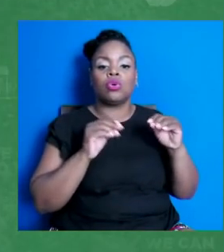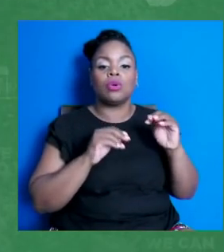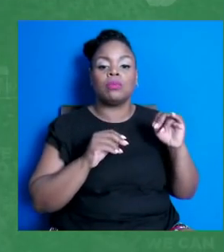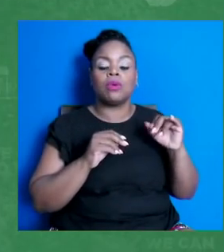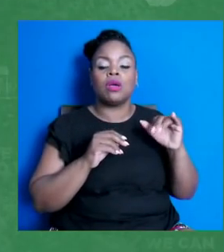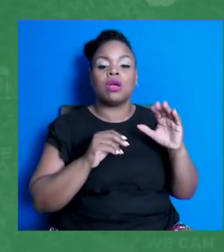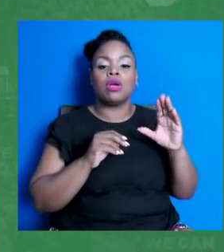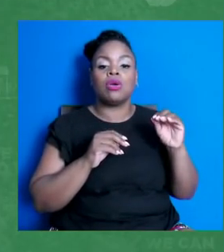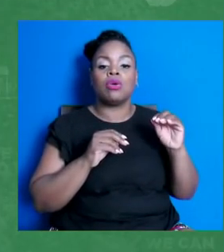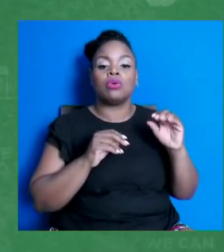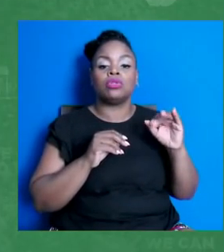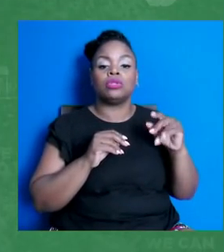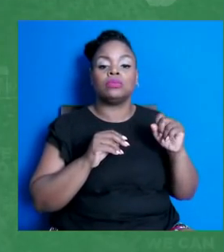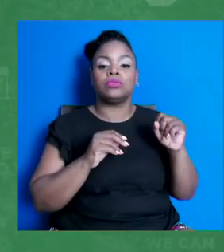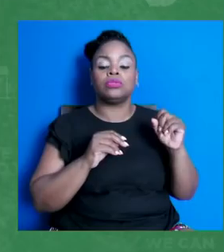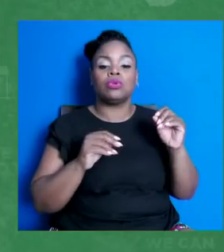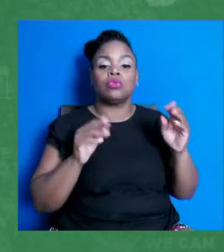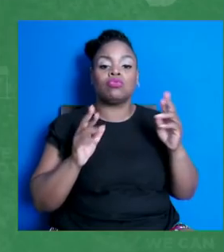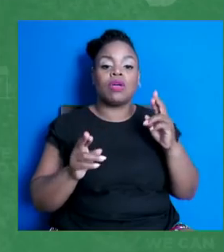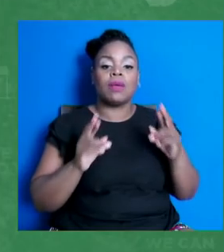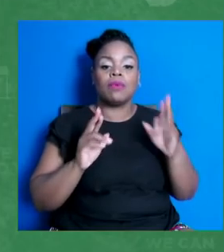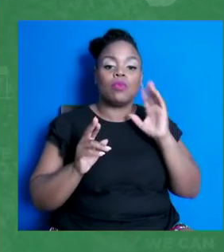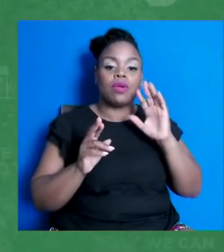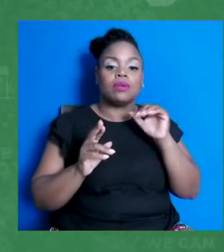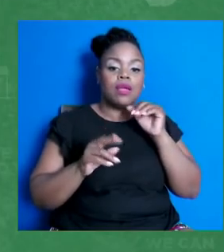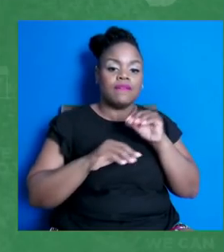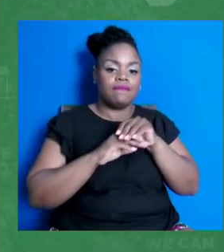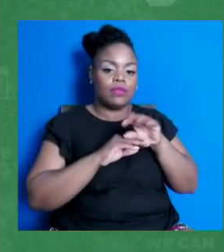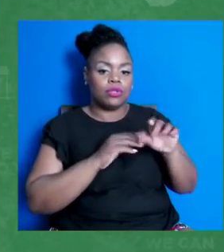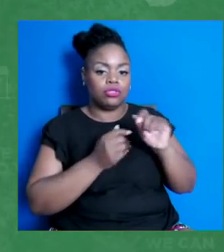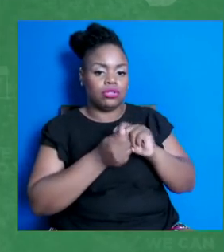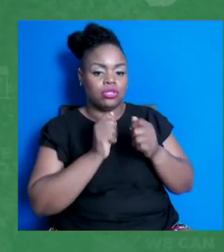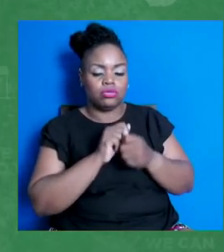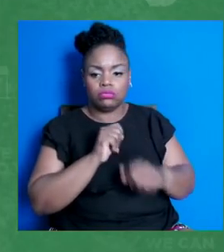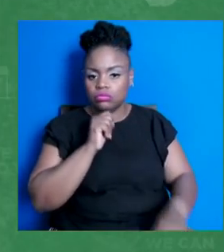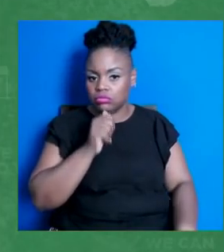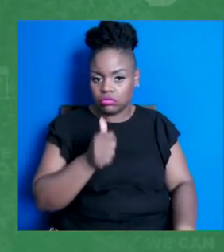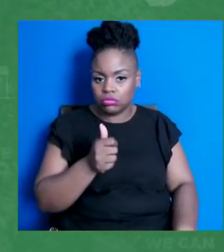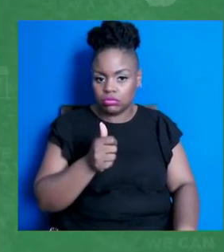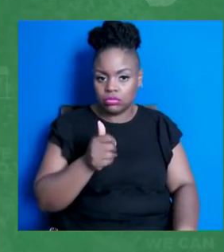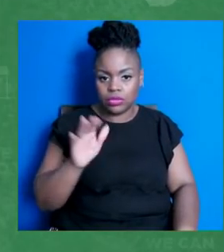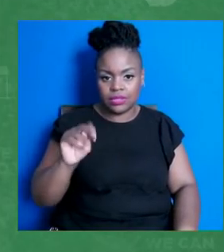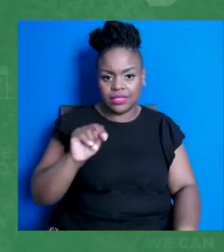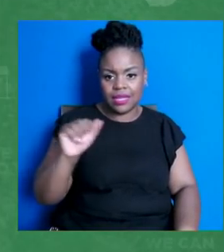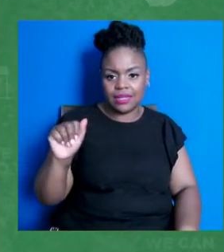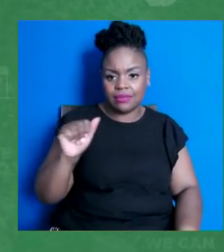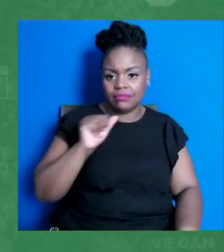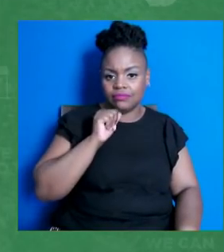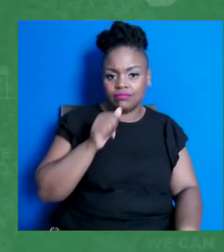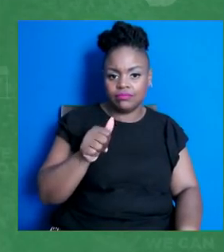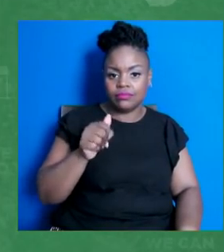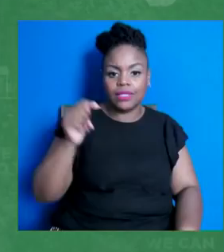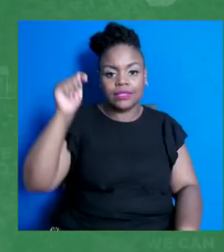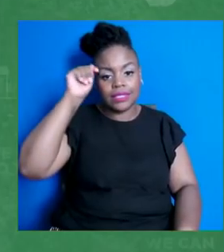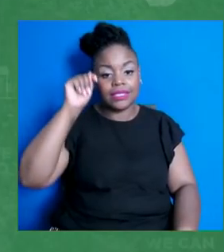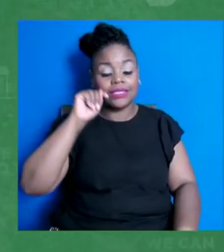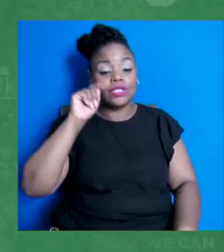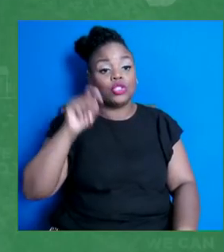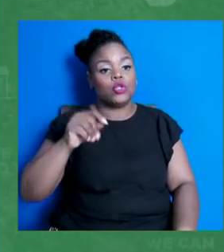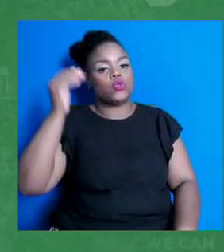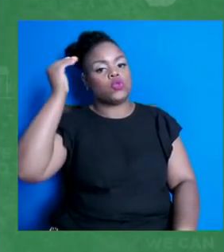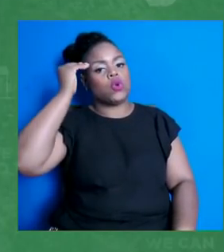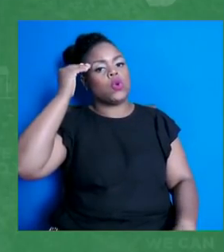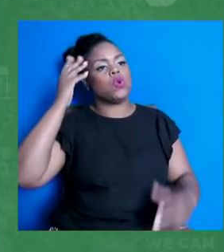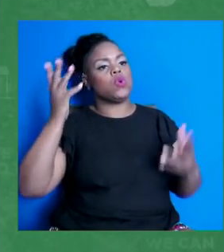your nucleus to change your DNA. Another thing I think teens should know is that by taking the vaccine, they are